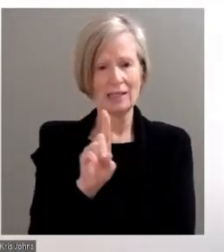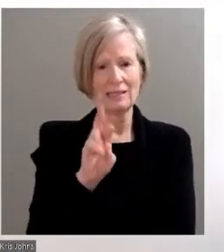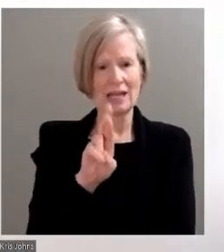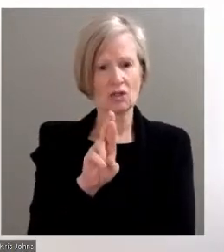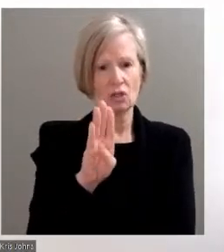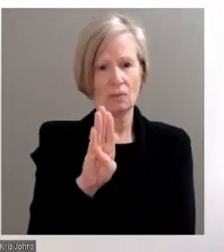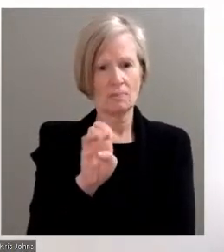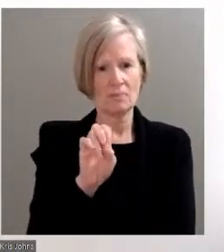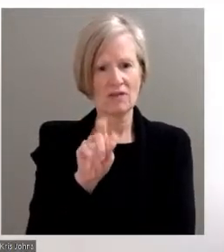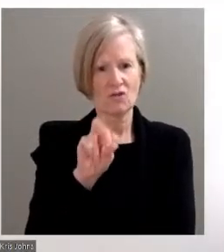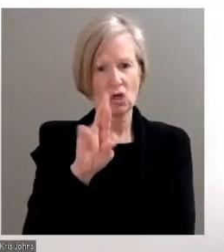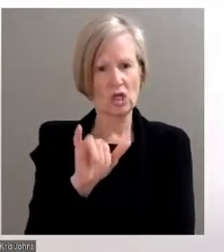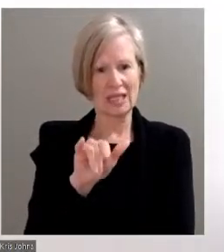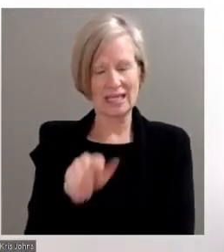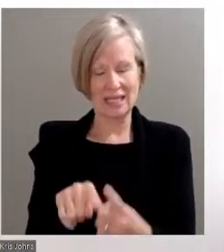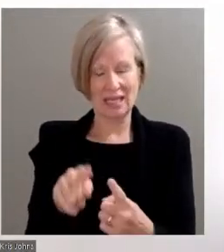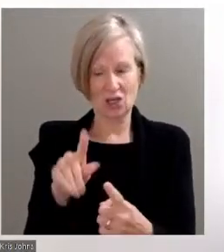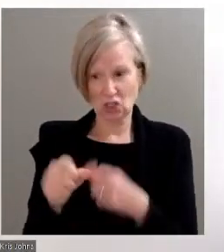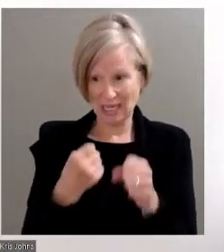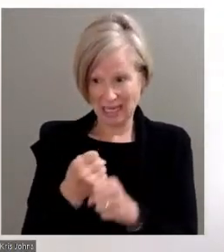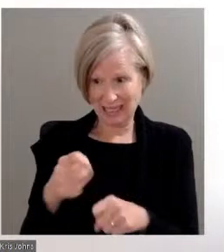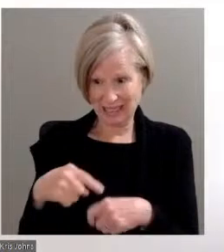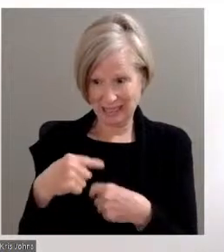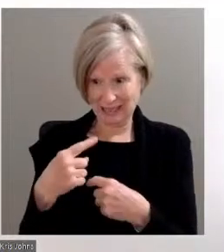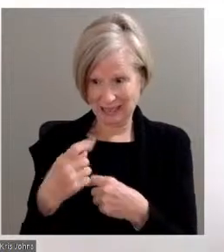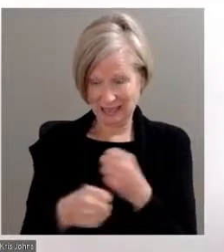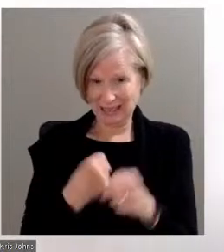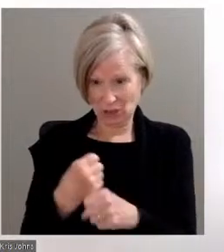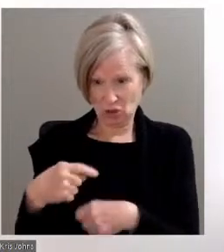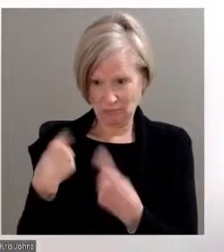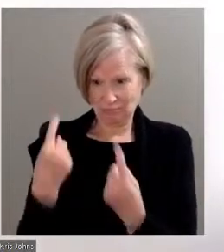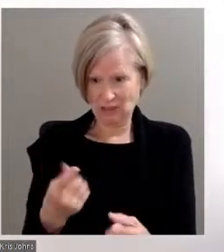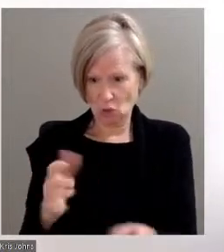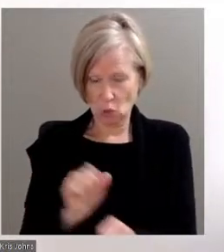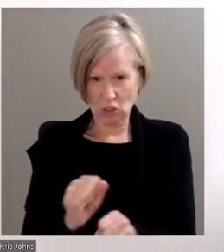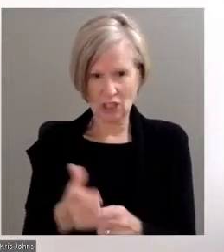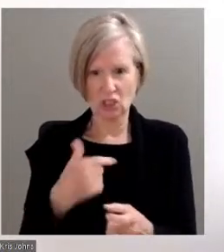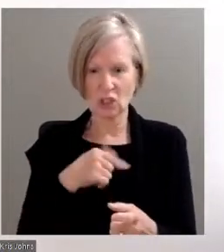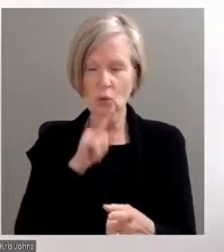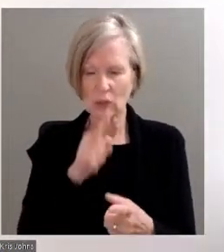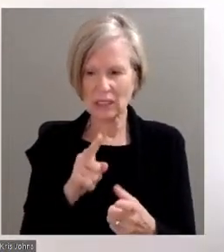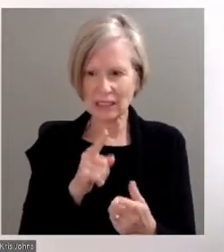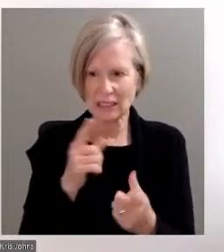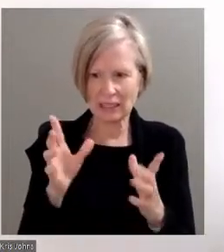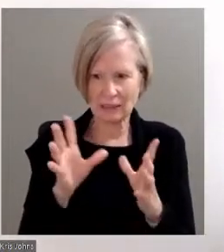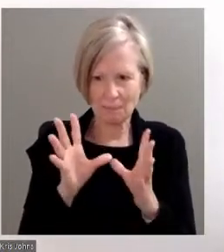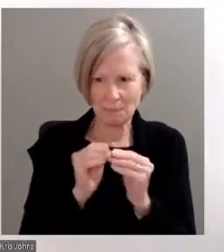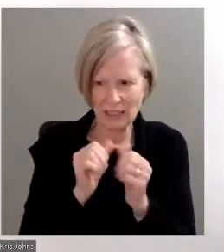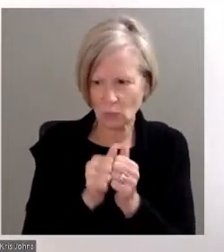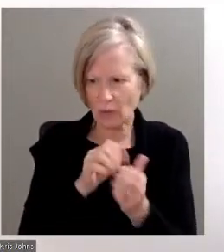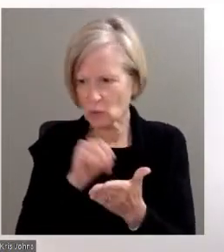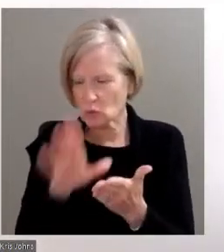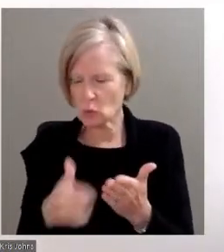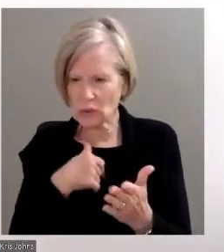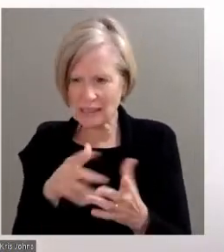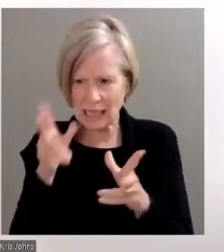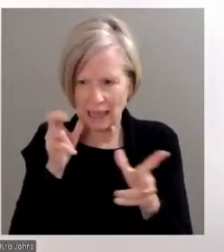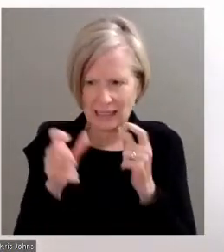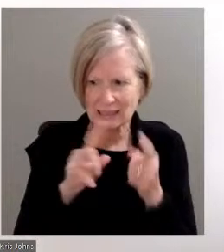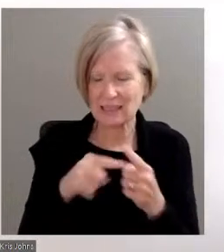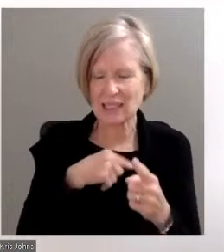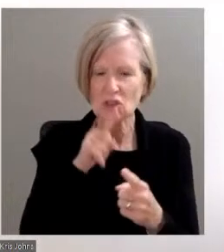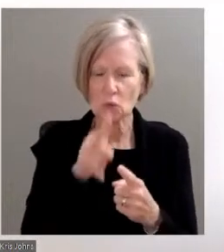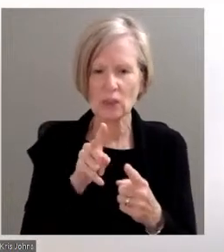in her tenure, she's had convened students, she's listened, and she's taken so much of that feedback and put it into practice on campus.